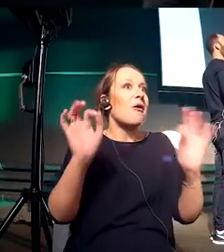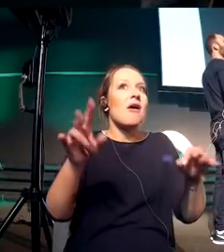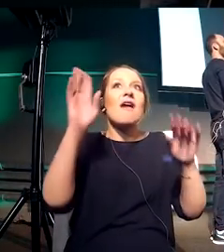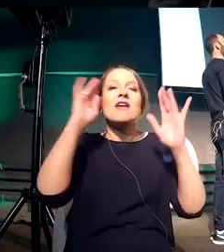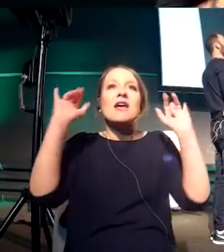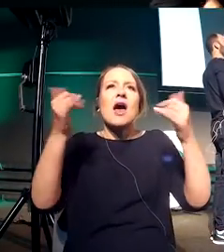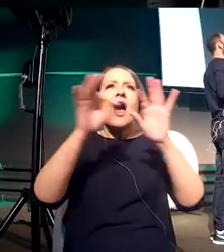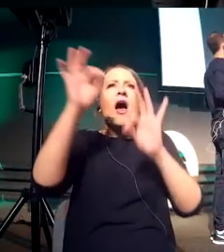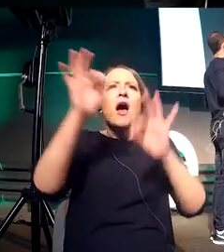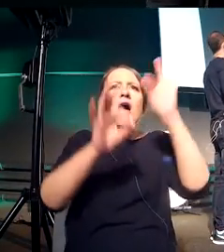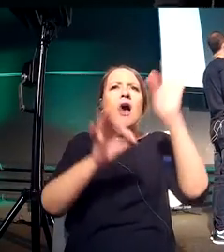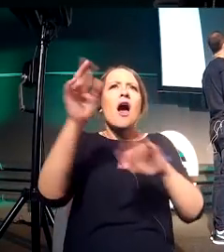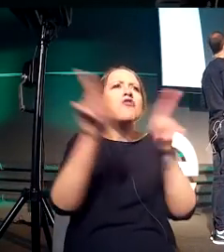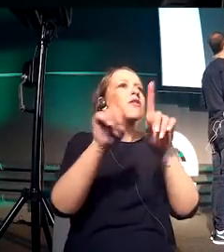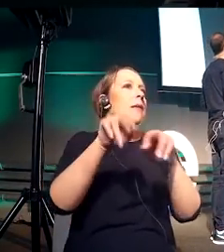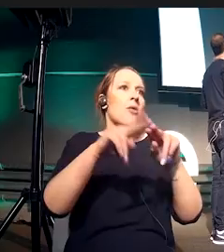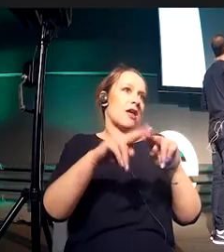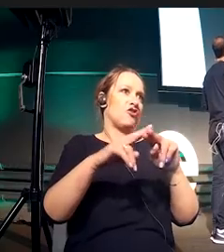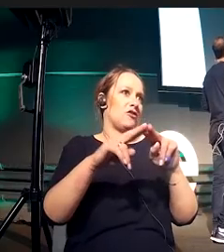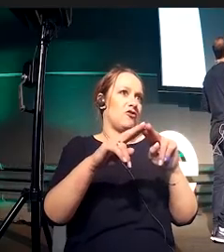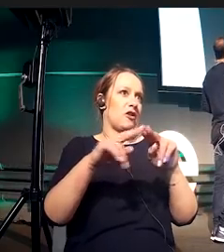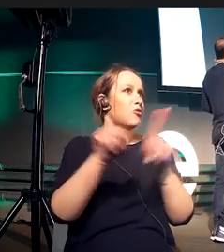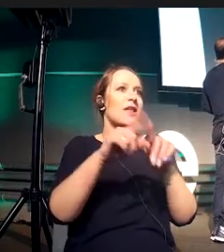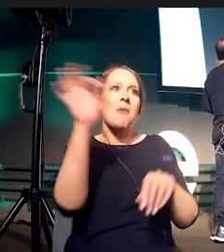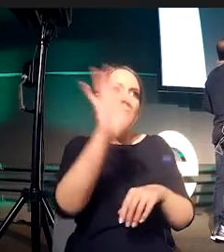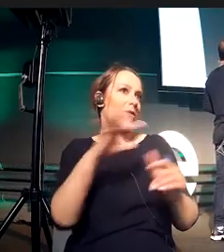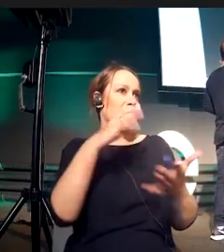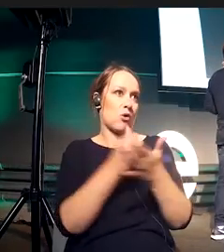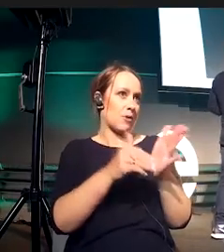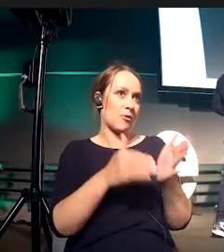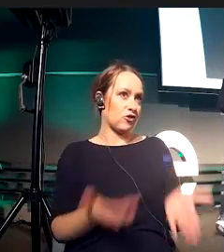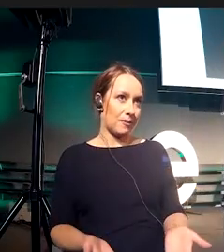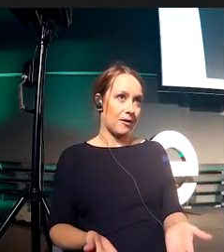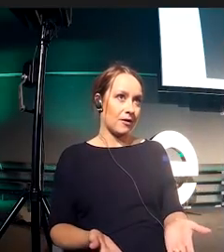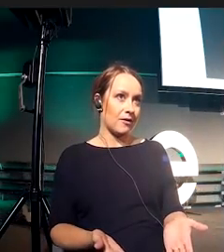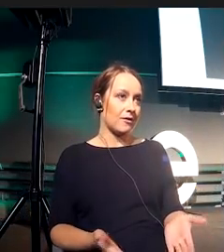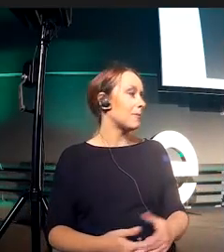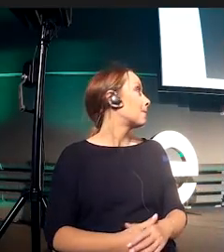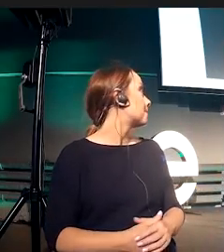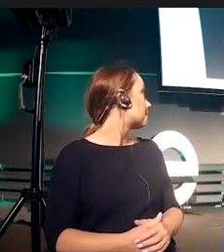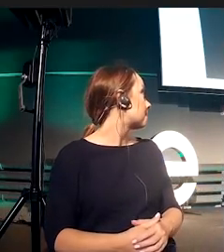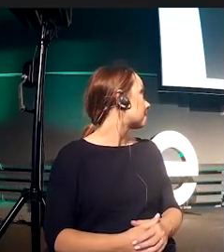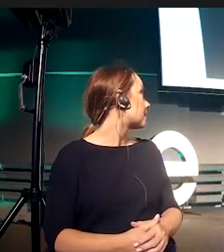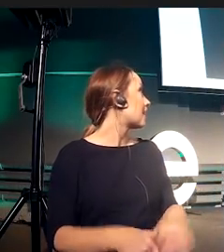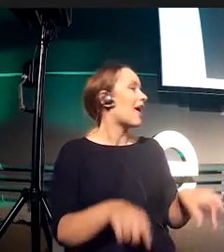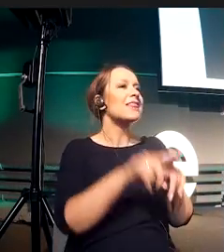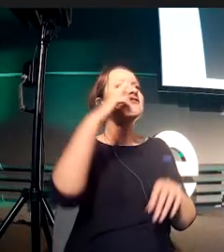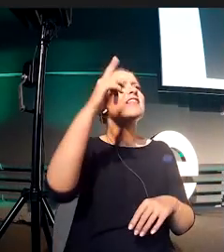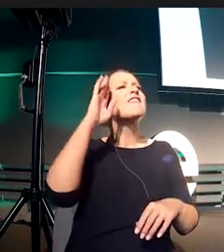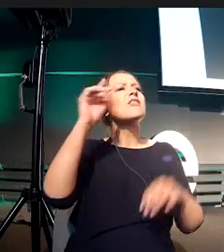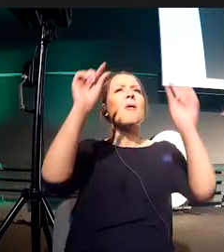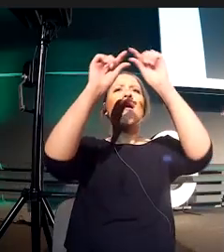there's endless options that you could see with it. So you could see that also the spacing, this one uses the top three.